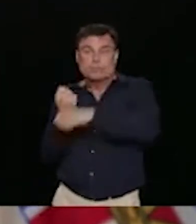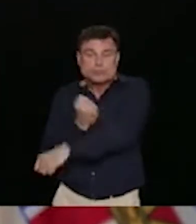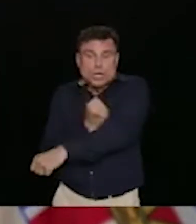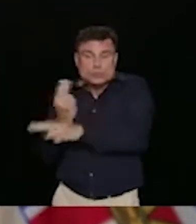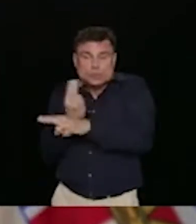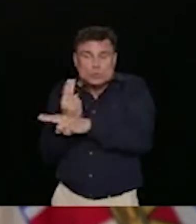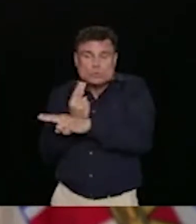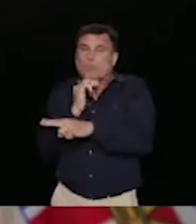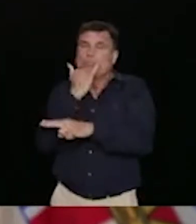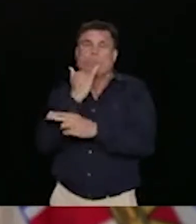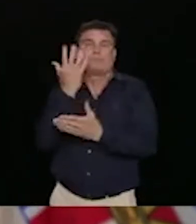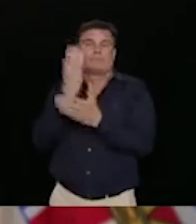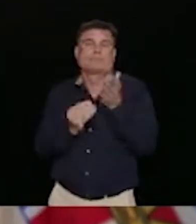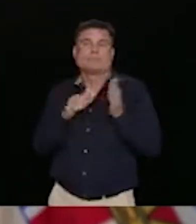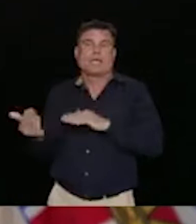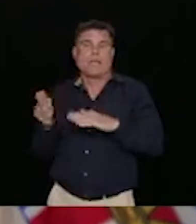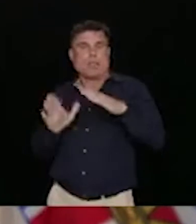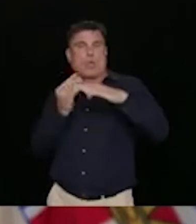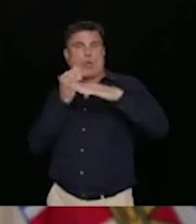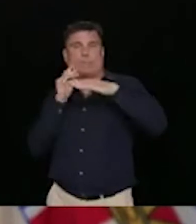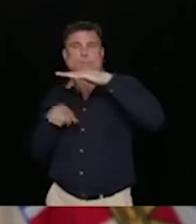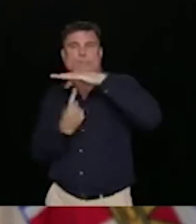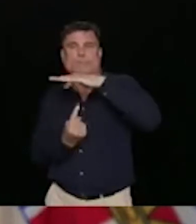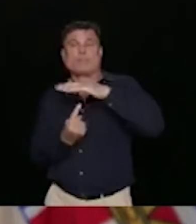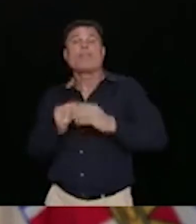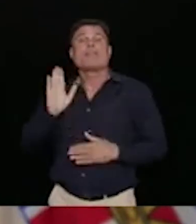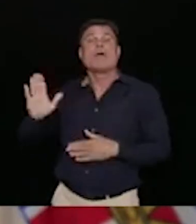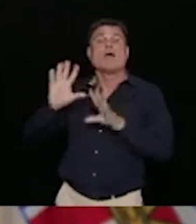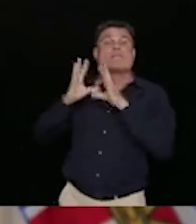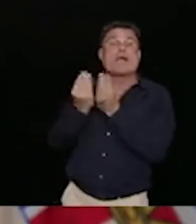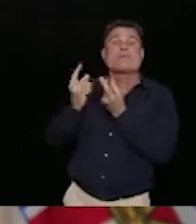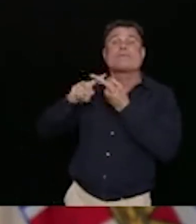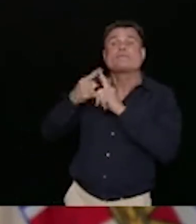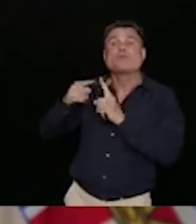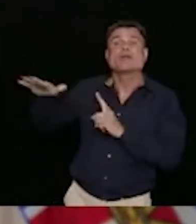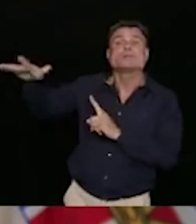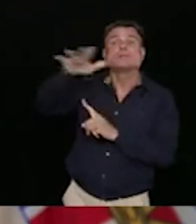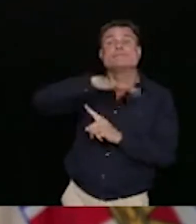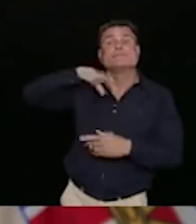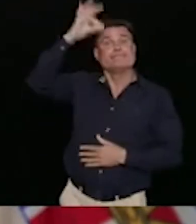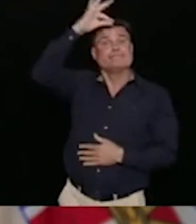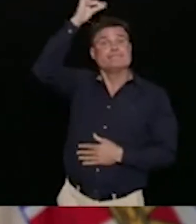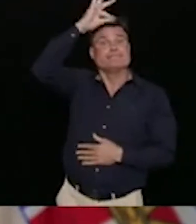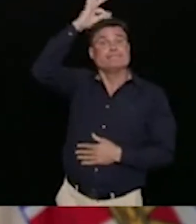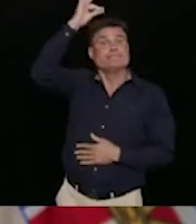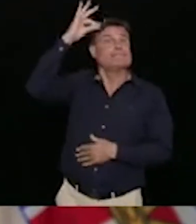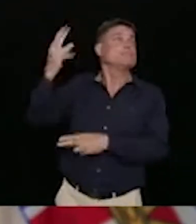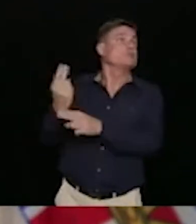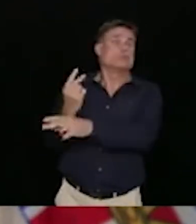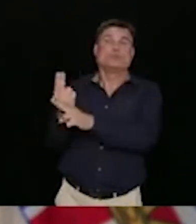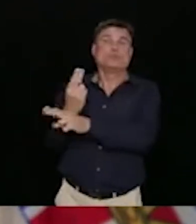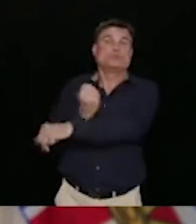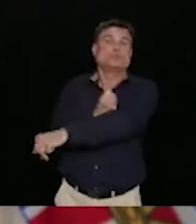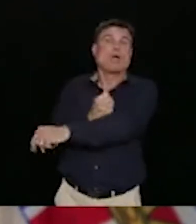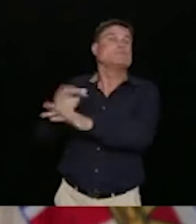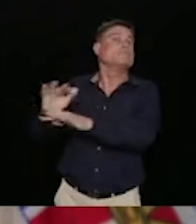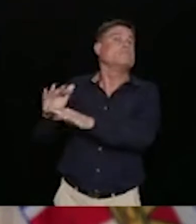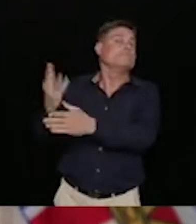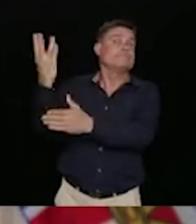That most of their family and friends did not know that they were using drugs. And many of them died alone.